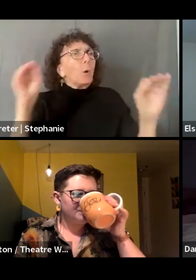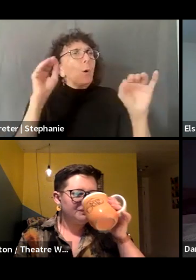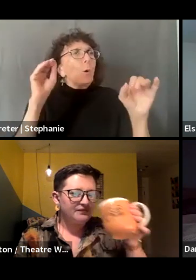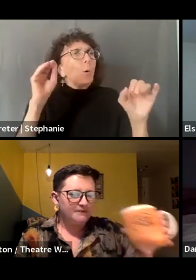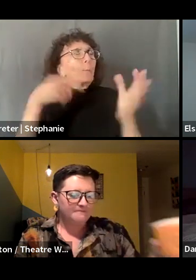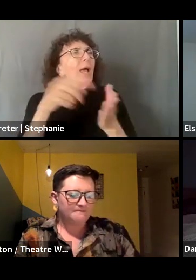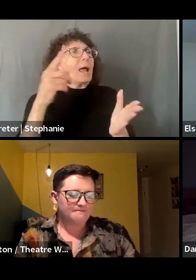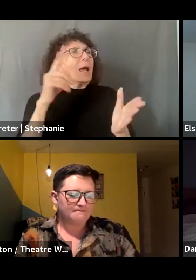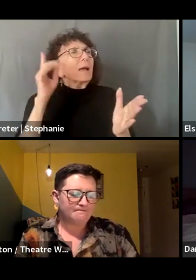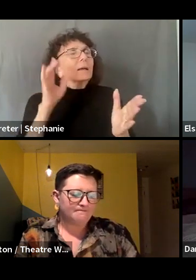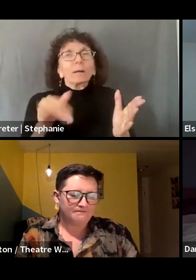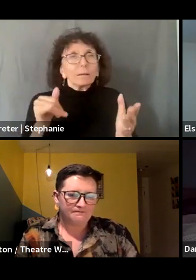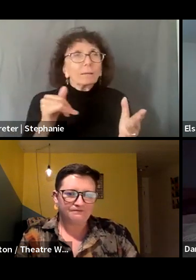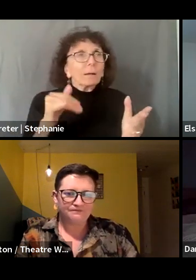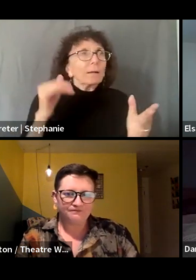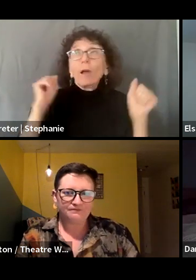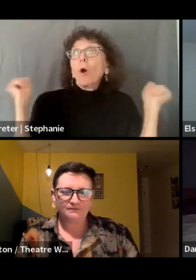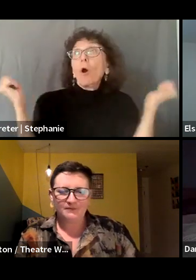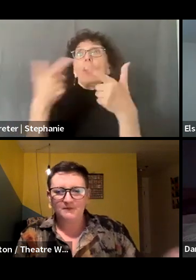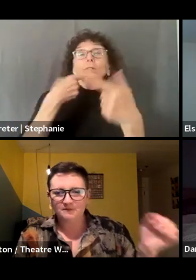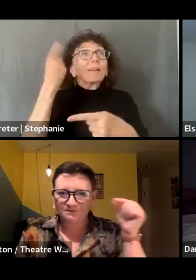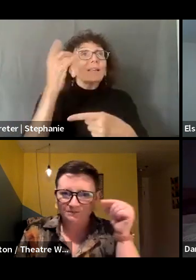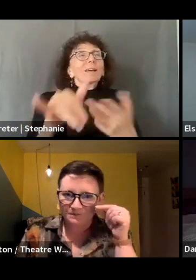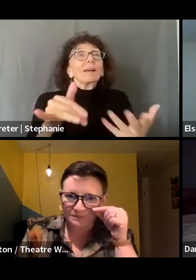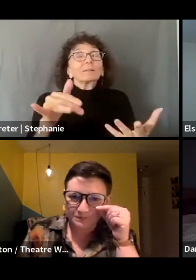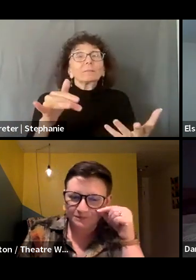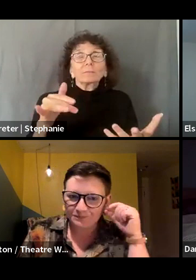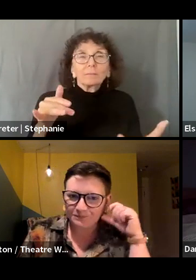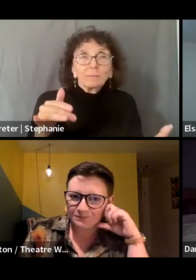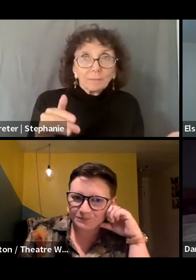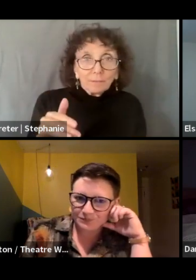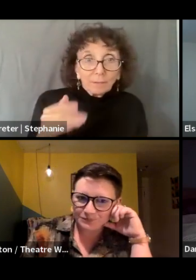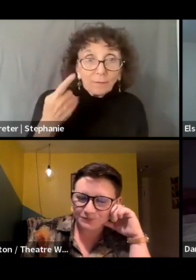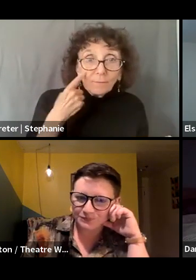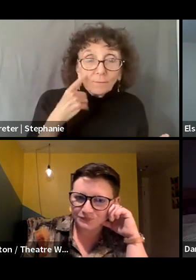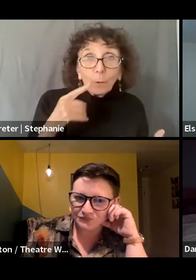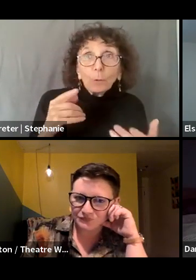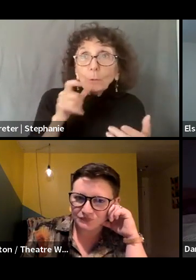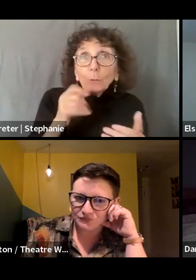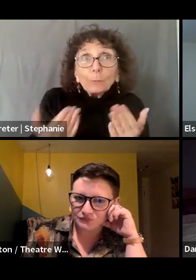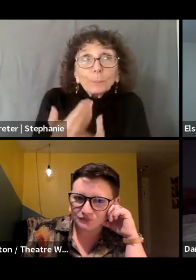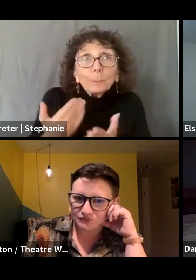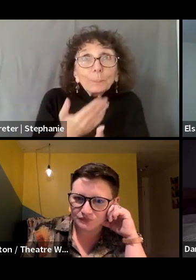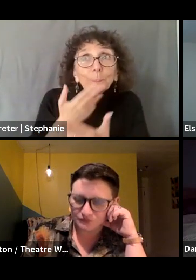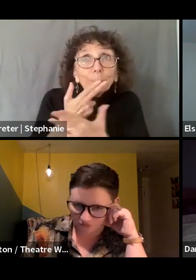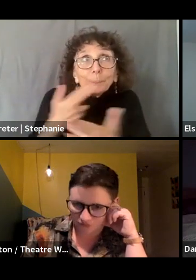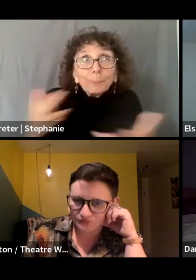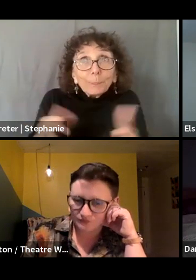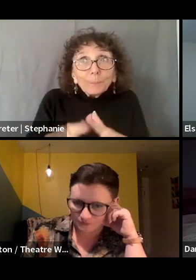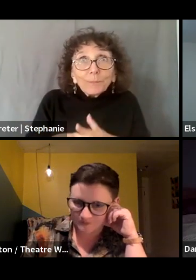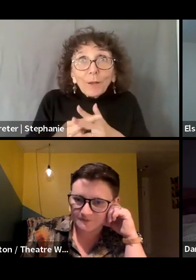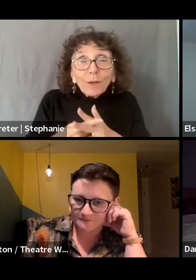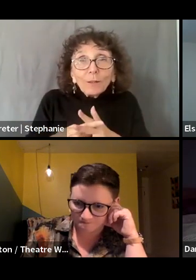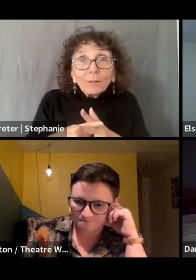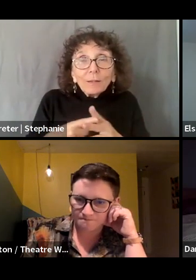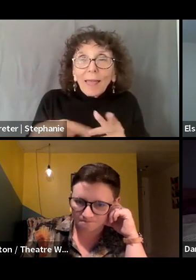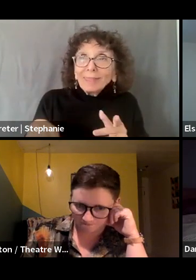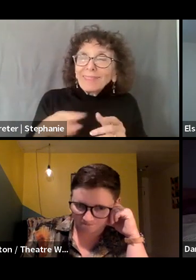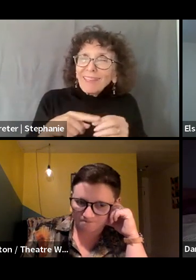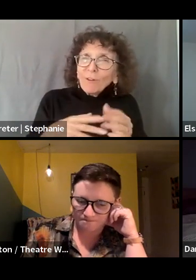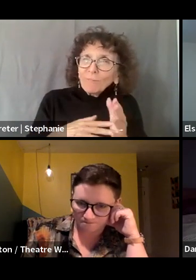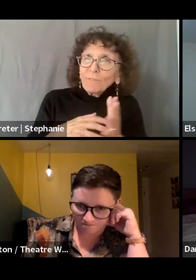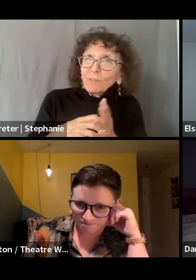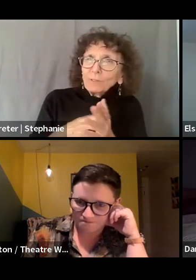loud that, especially for folks who are at the beginning of their careers, who are most vulnerable in these situations,